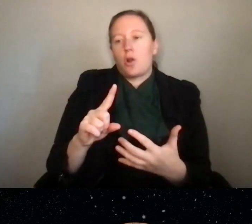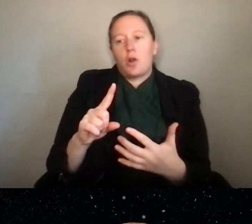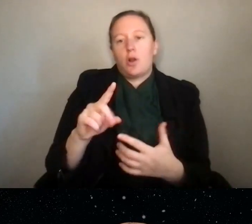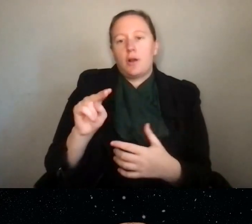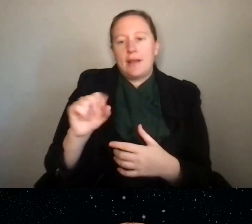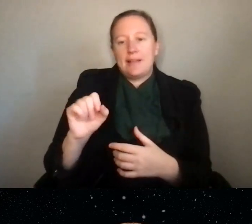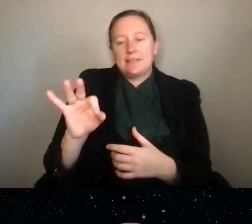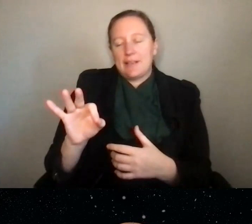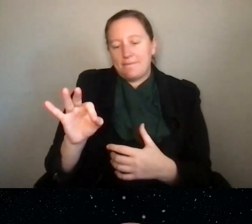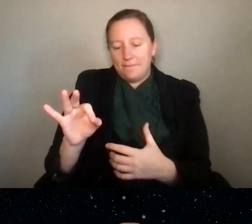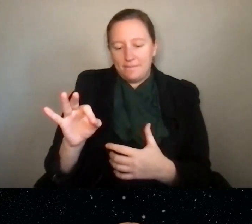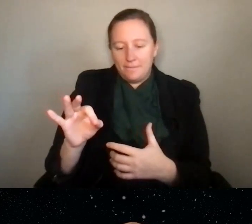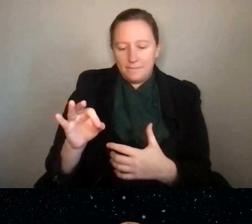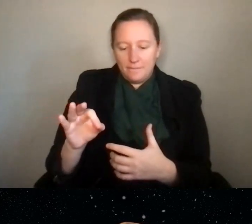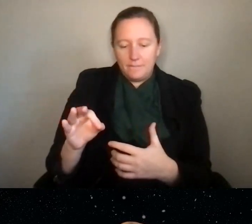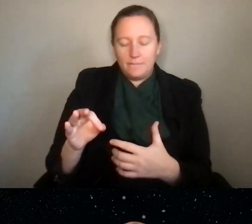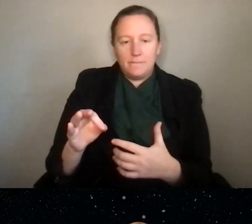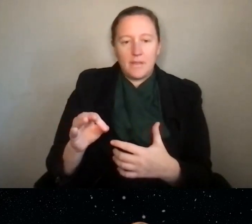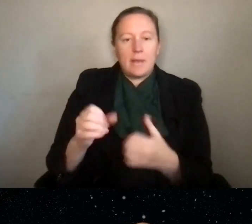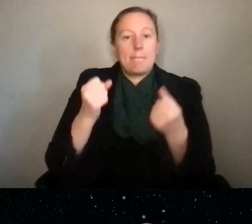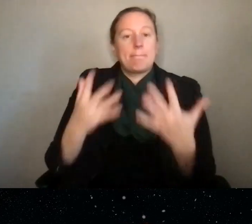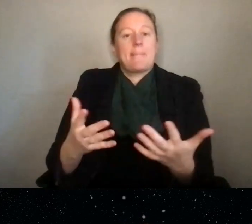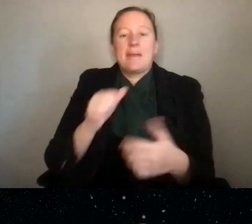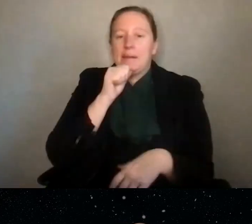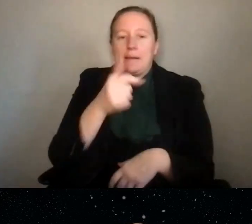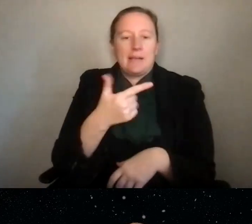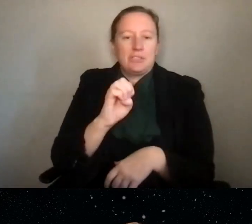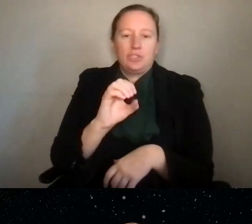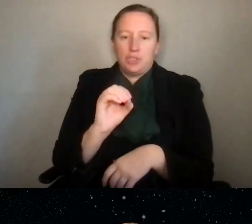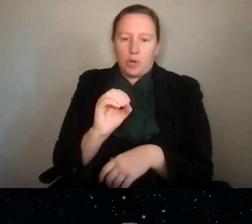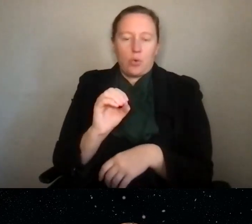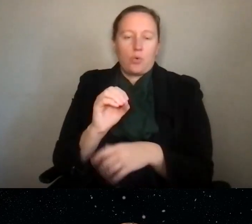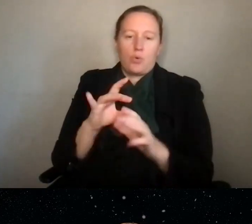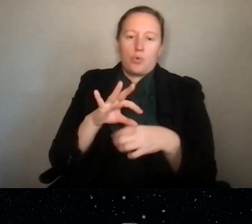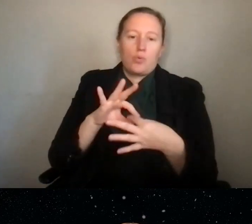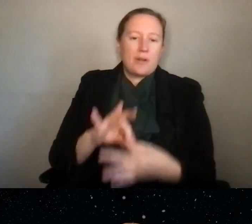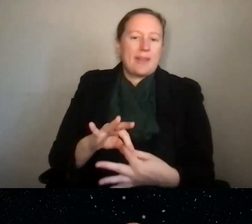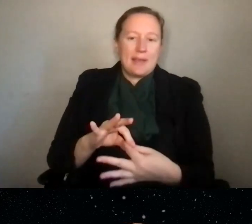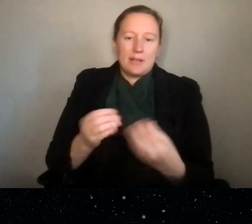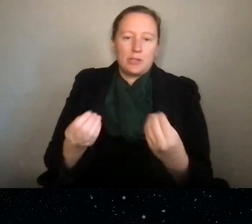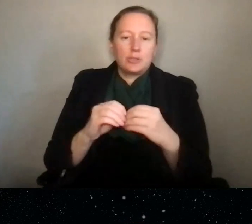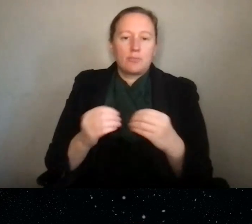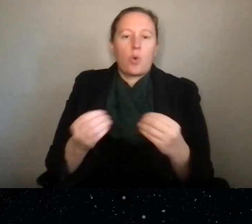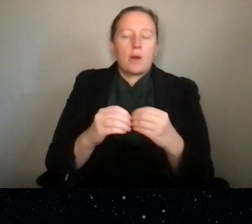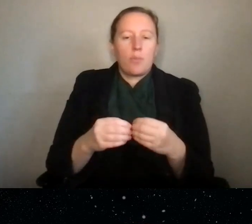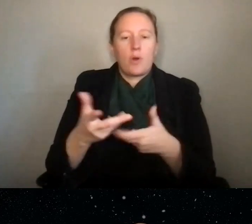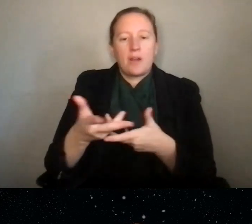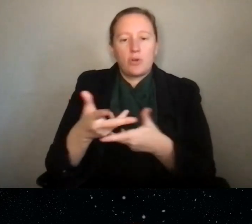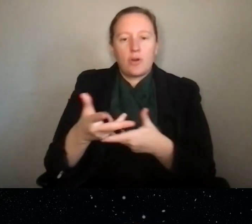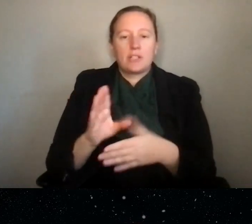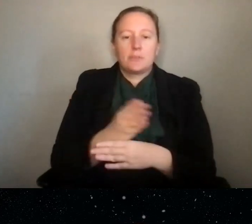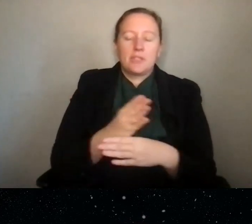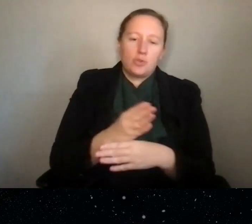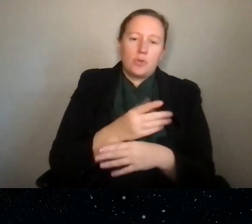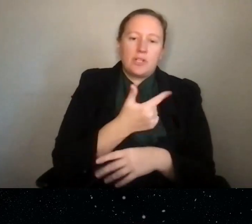out. And a lot of things won't just be geo related either. I think there's more and more interaction between geo and biological sciences